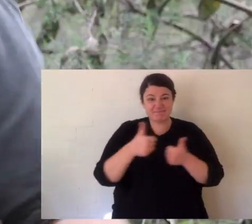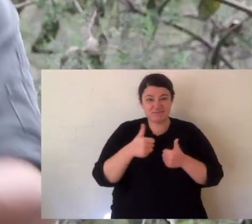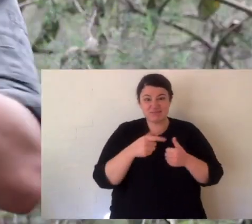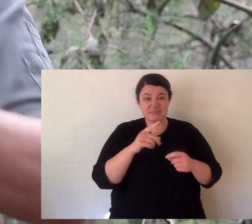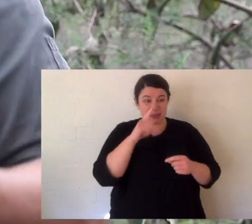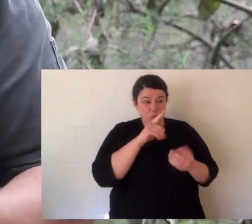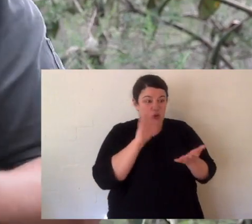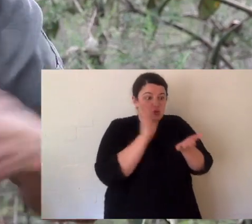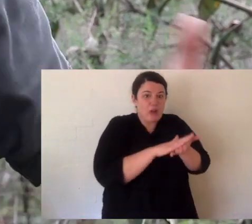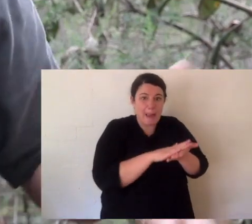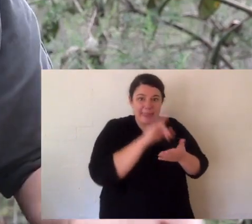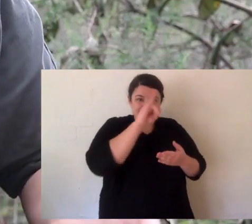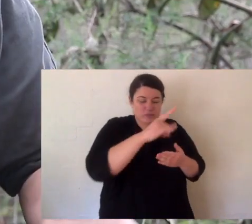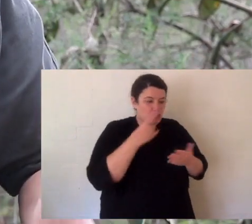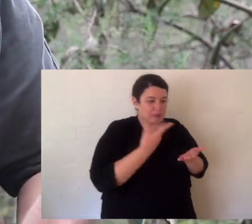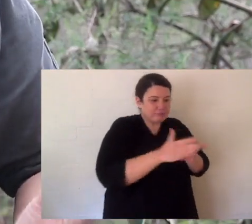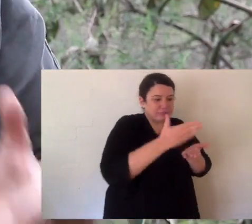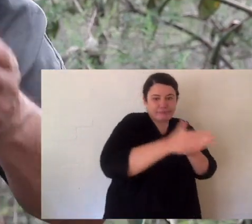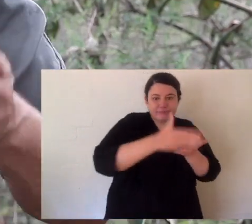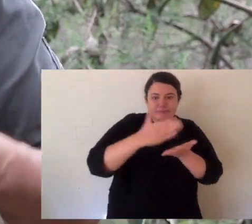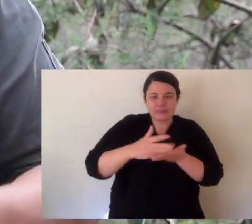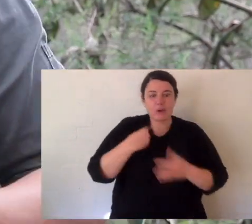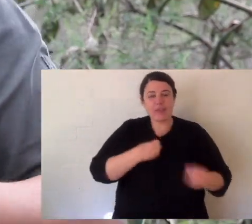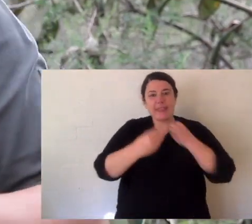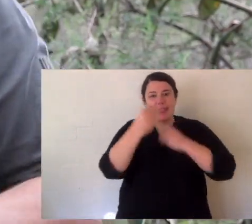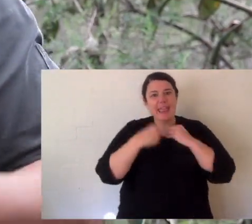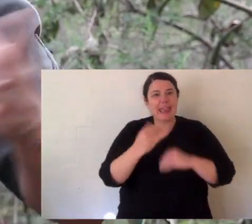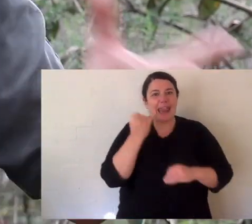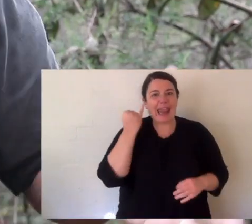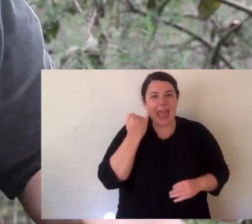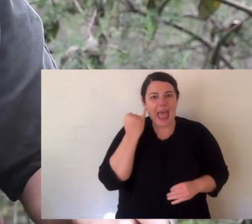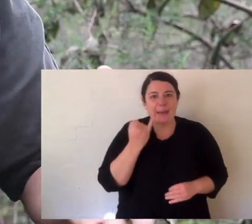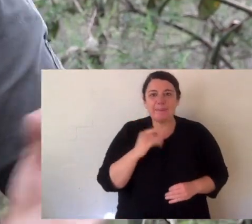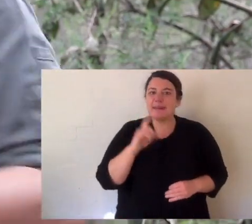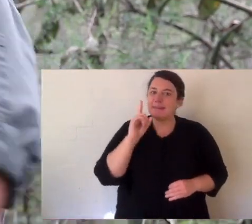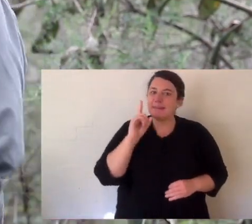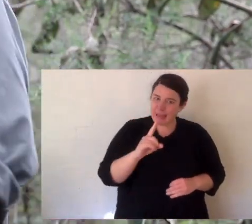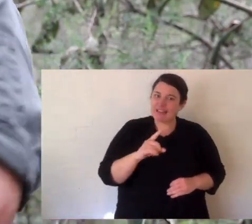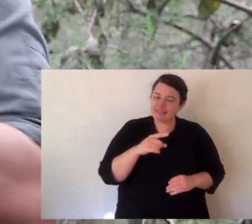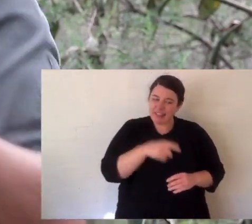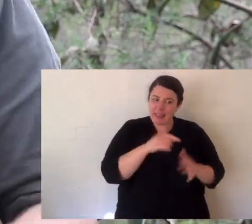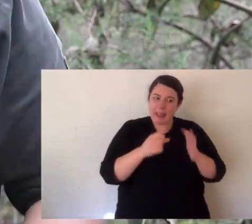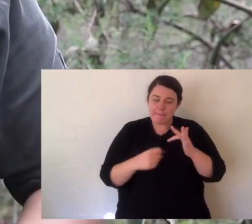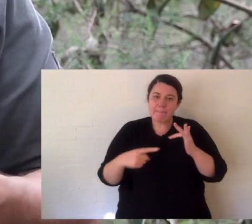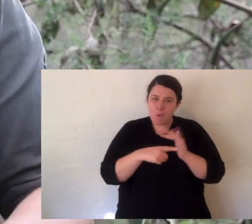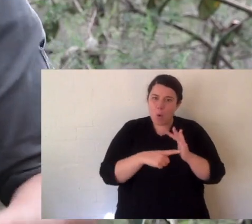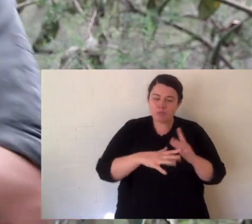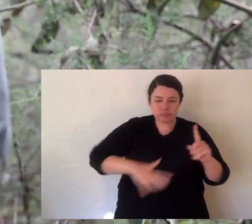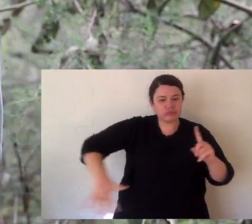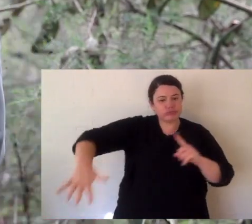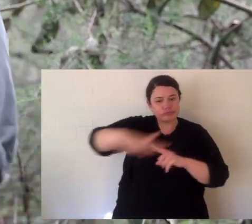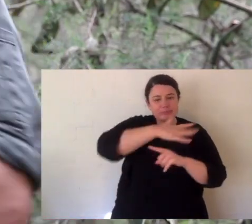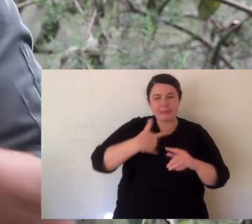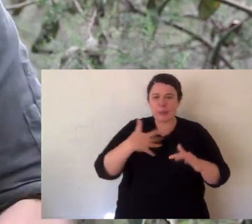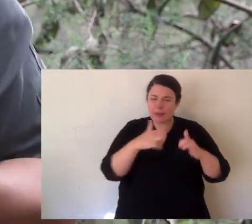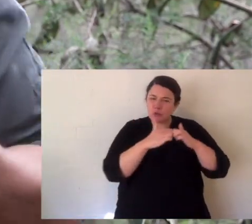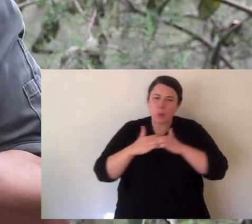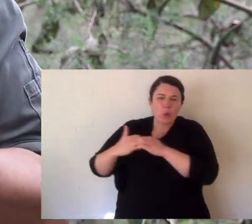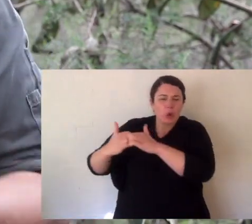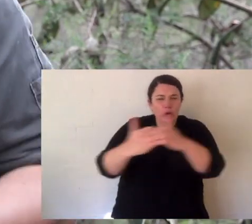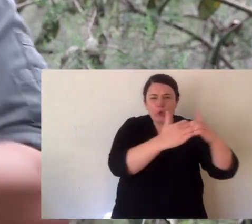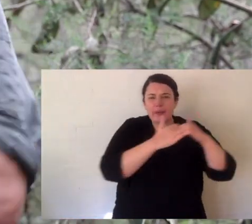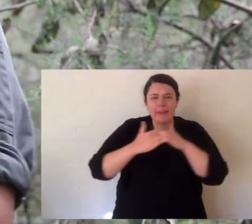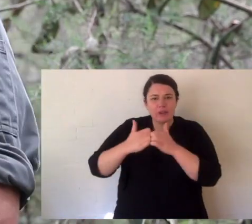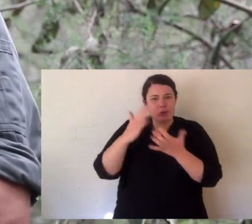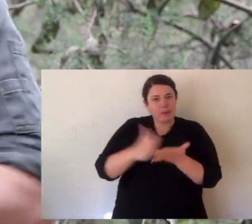The devil doesn't get along with agriculture. People used to trap them to get rid of them because again they eat lambs but they have a